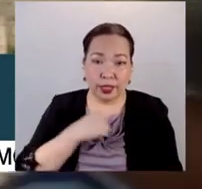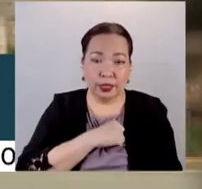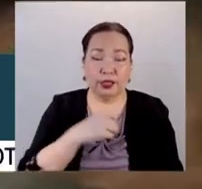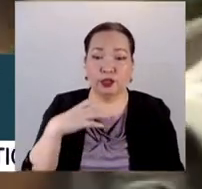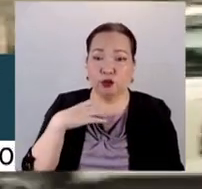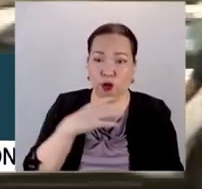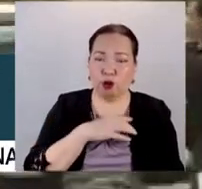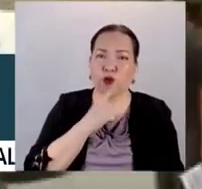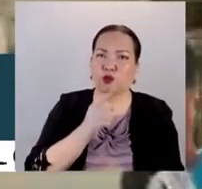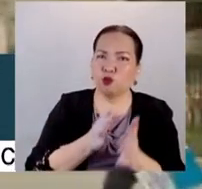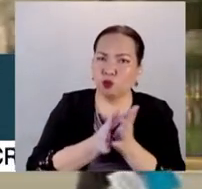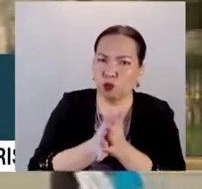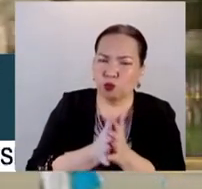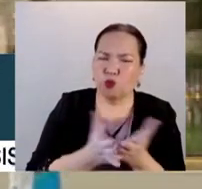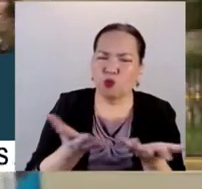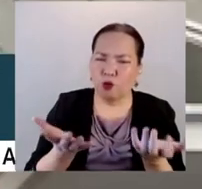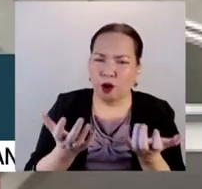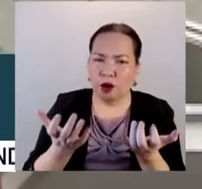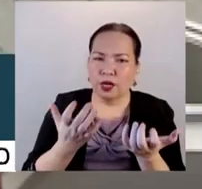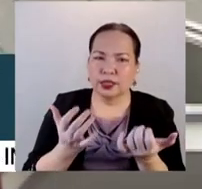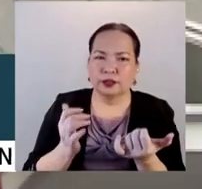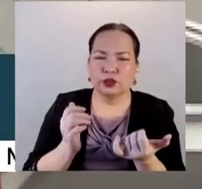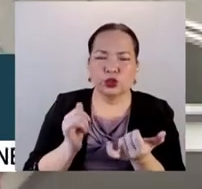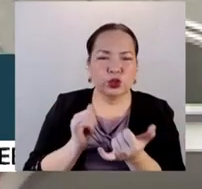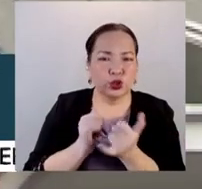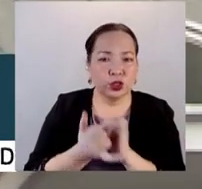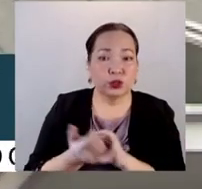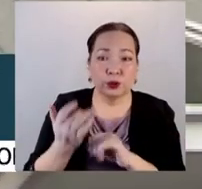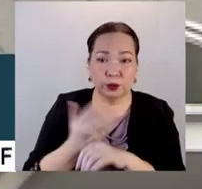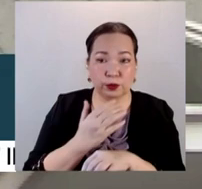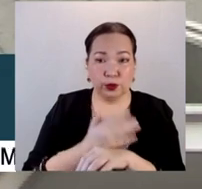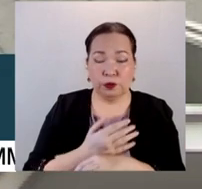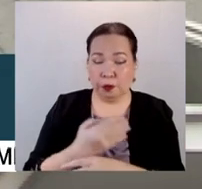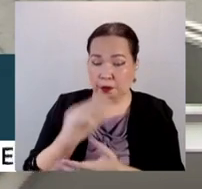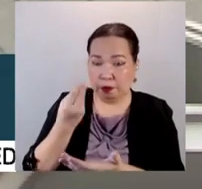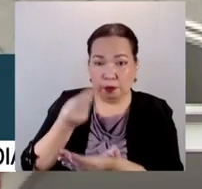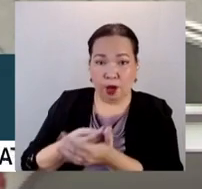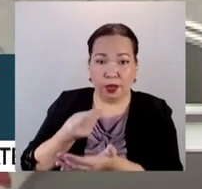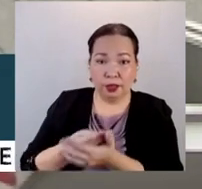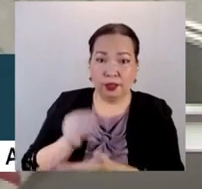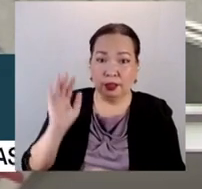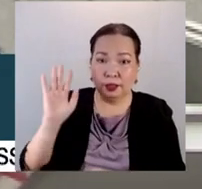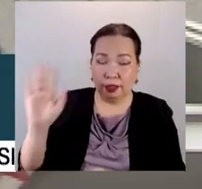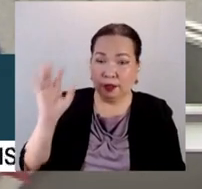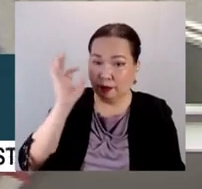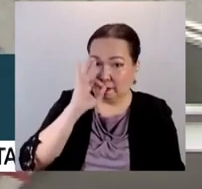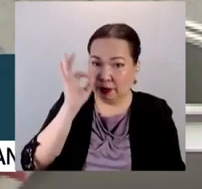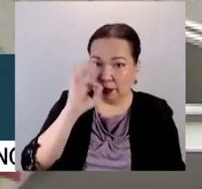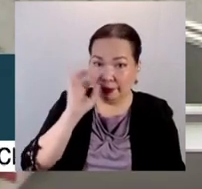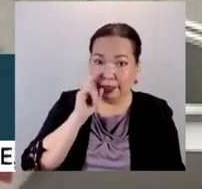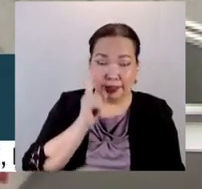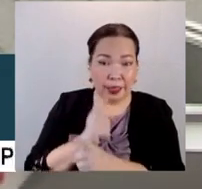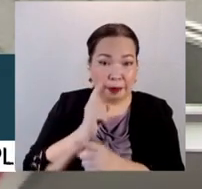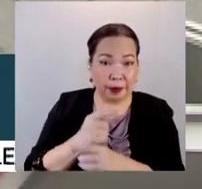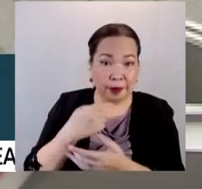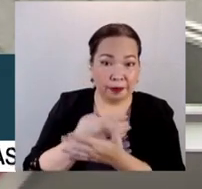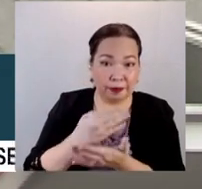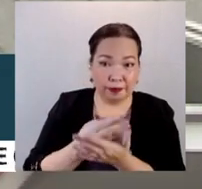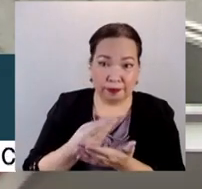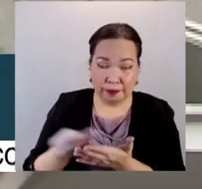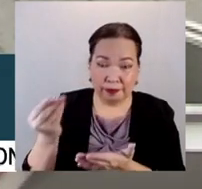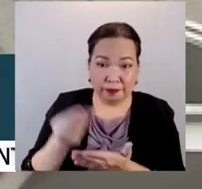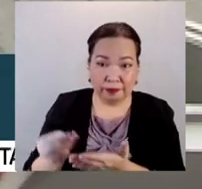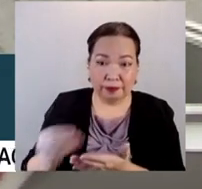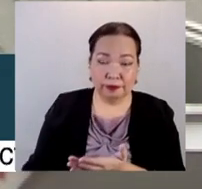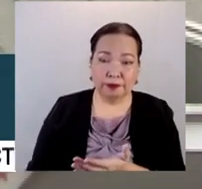to reform whatever we are going to do. Yung bang pera ng bayan, nagagastos namin ng tama. Yung bang pag-uhold